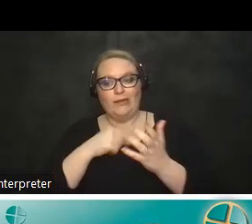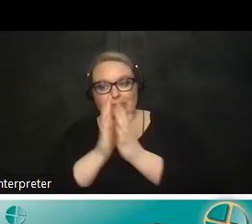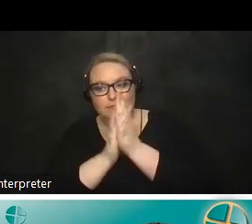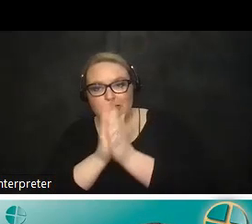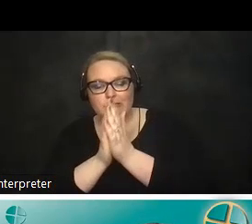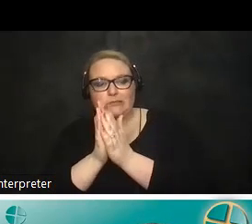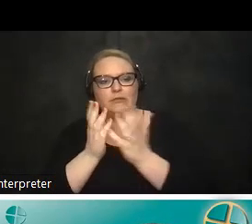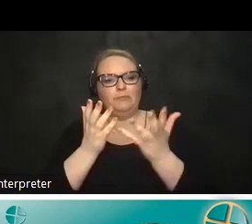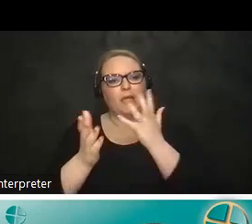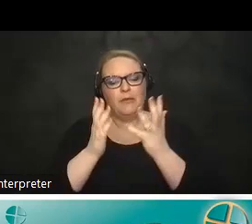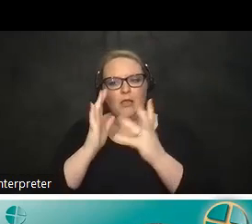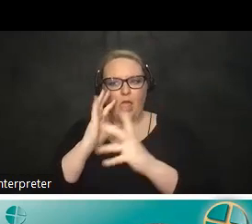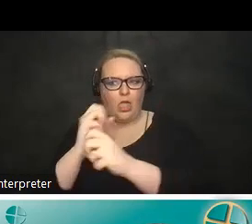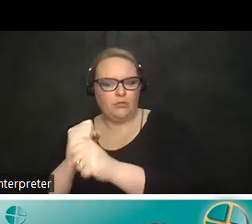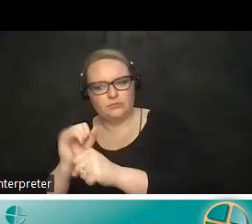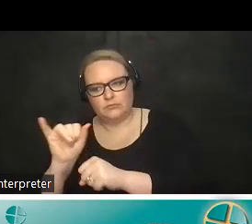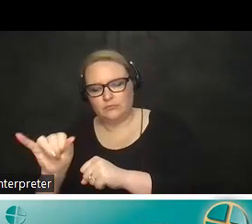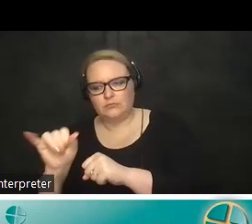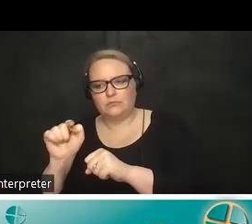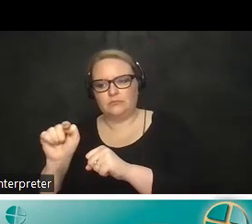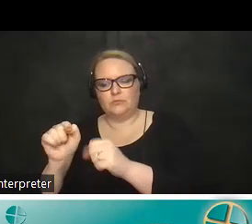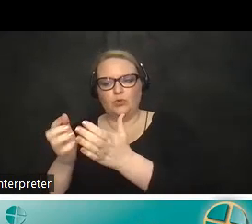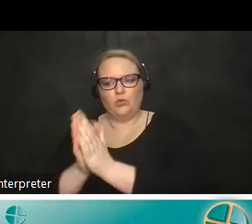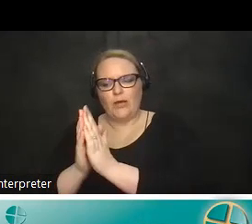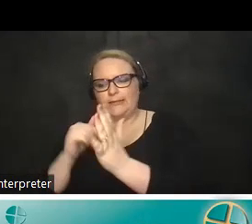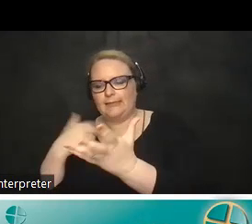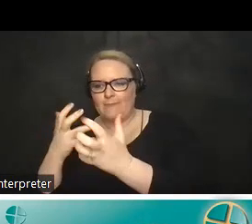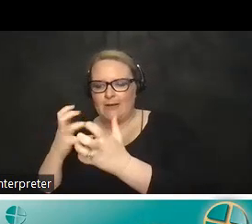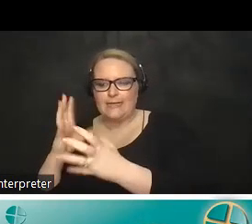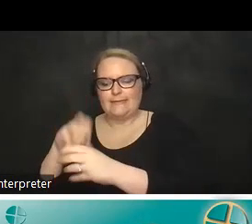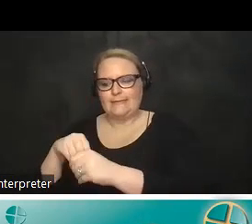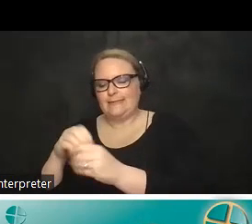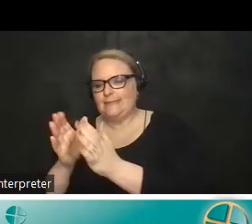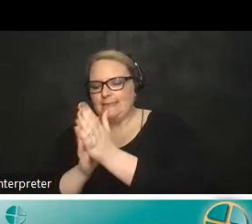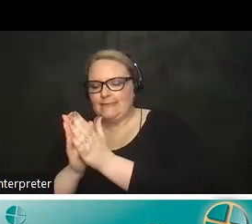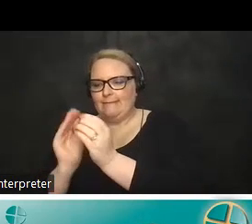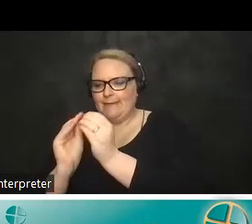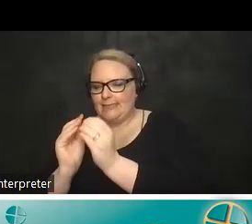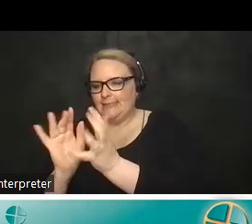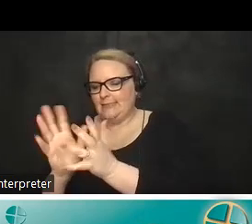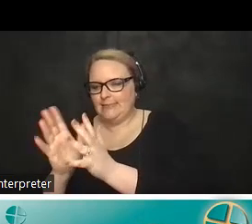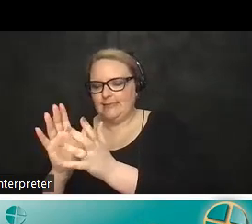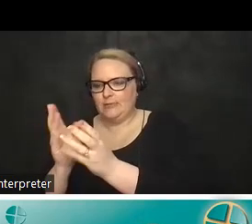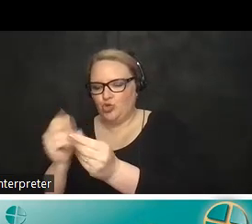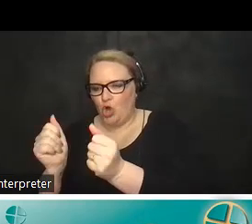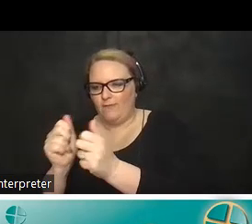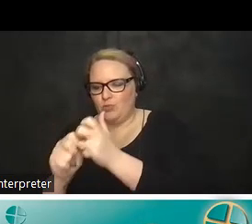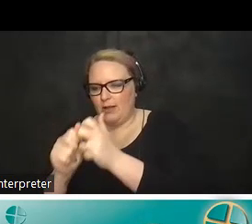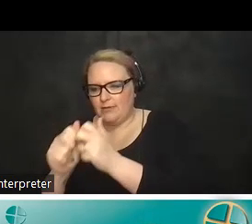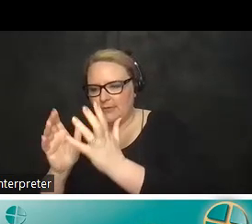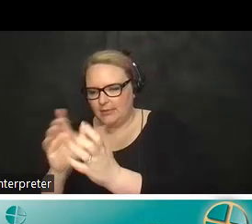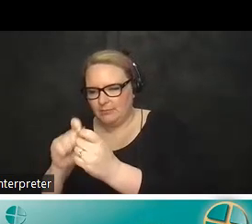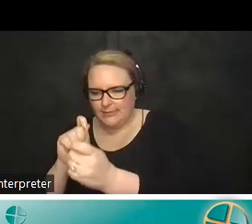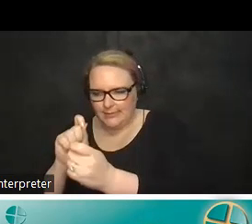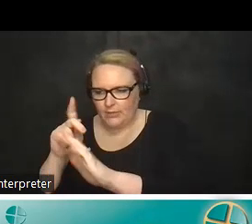may gravitate to a specific uh request to to jump in there and help uh a specific uh on a specific project